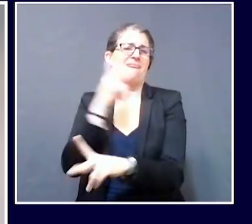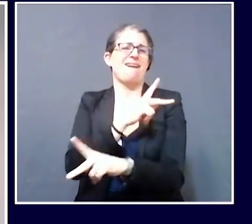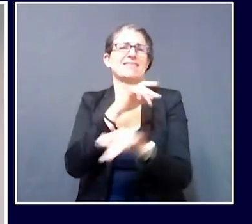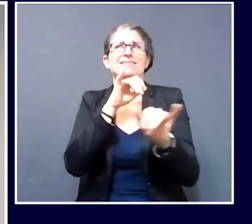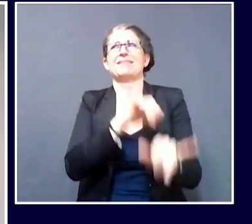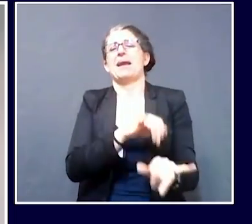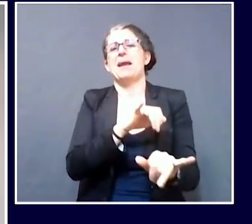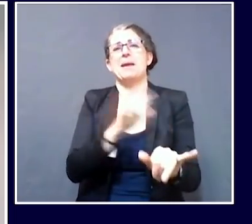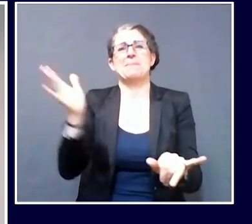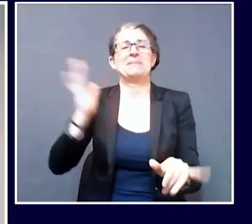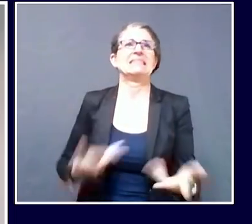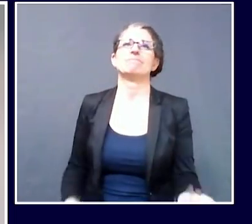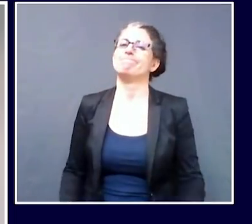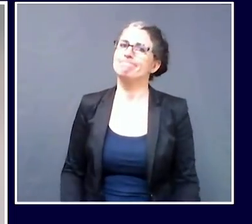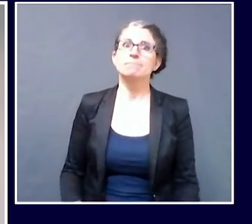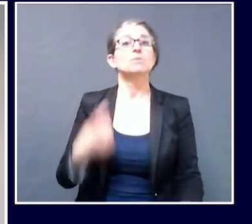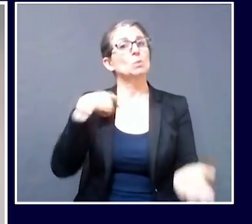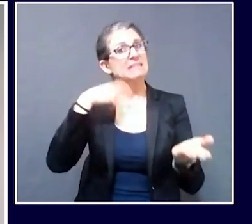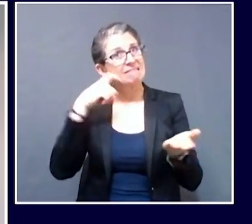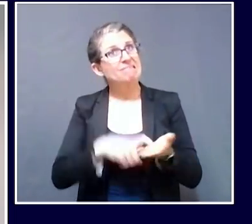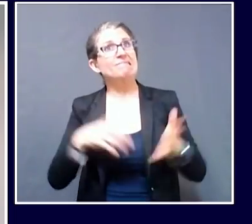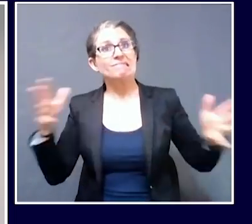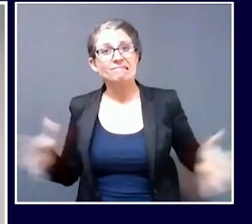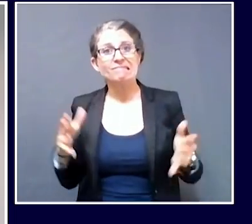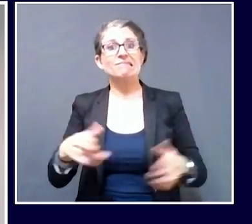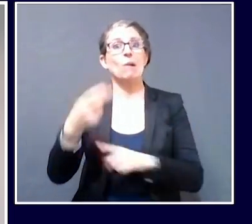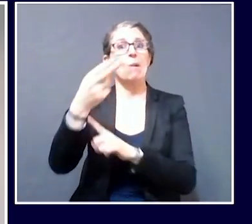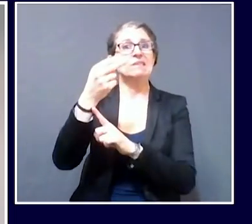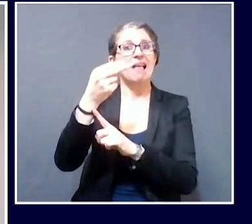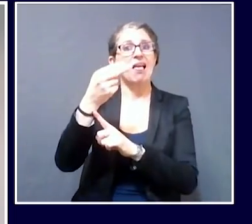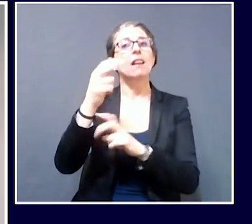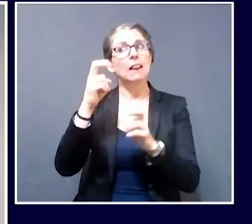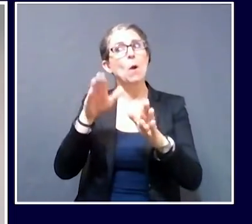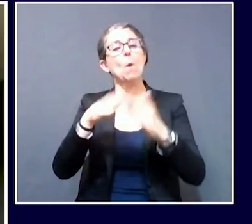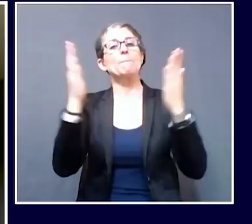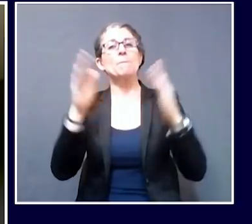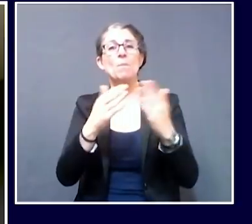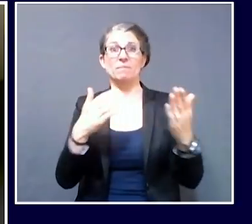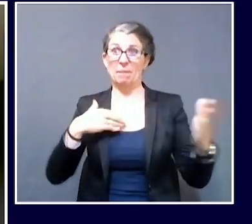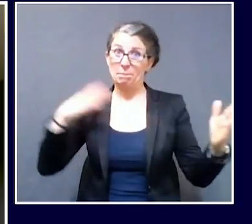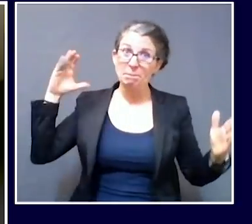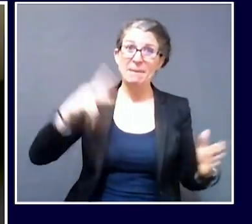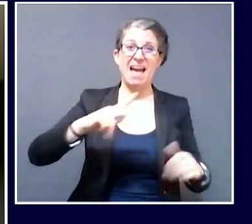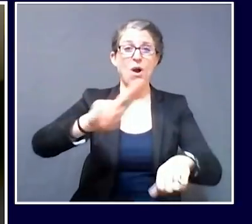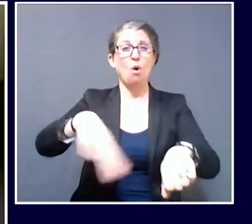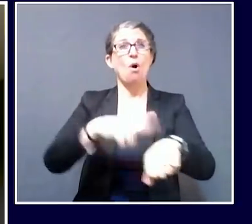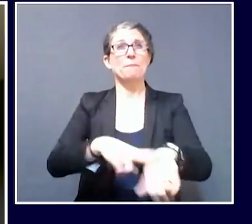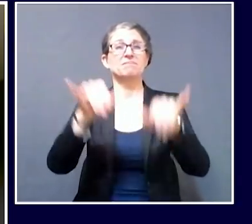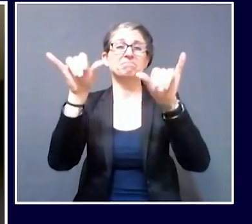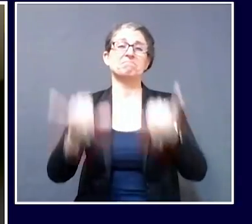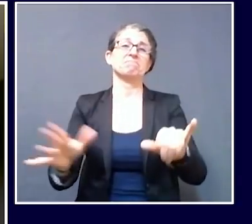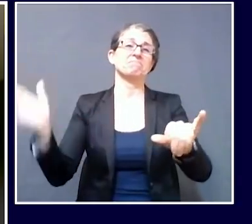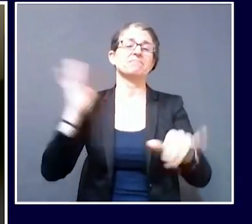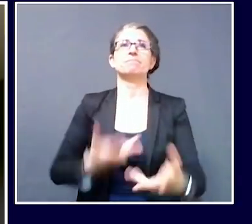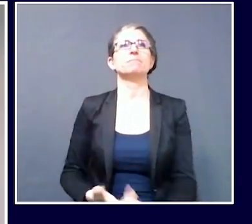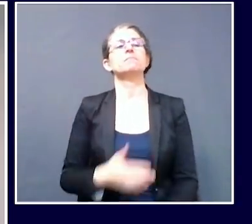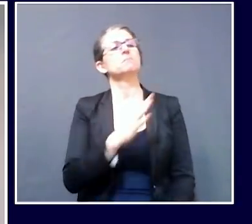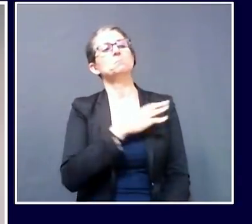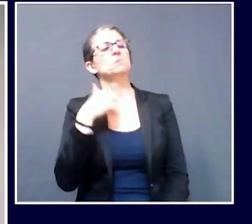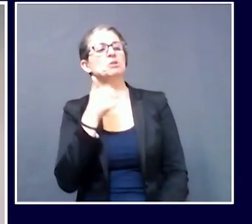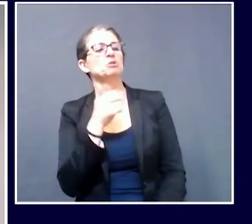is real. So Commissioner Johnson. I think you covered it, Dr. Shaw. Thank you. Great.